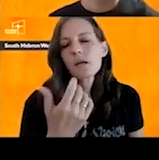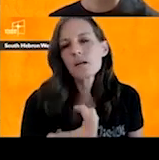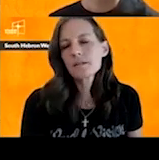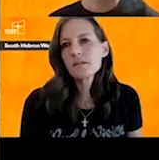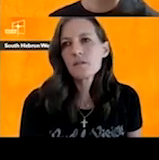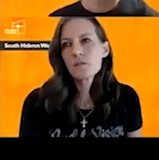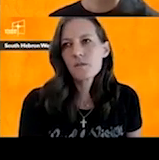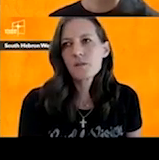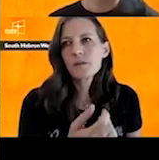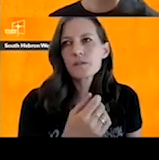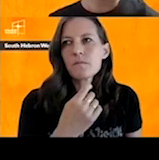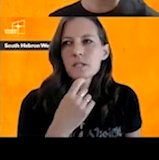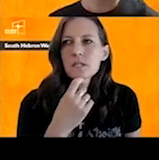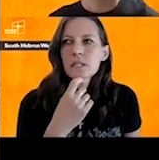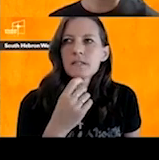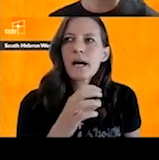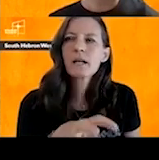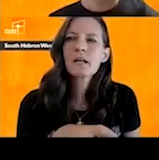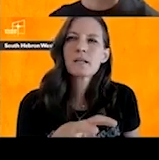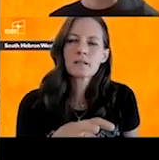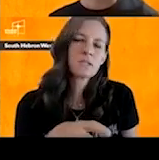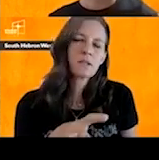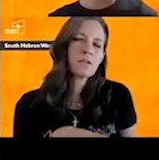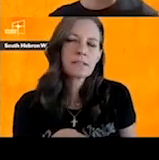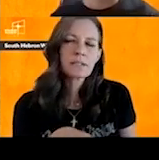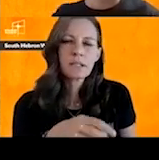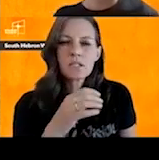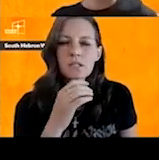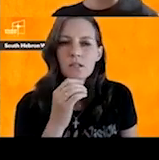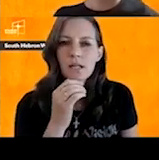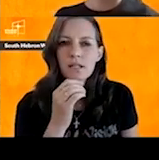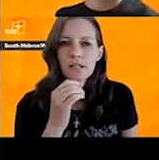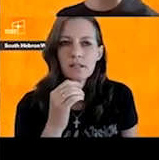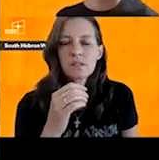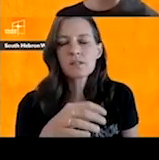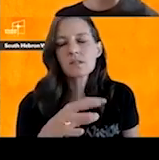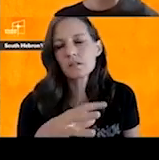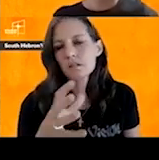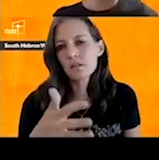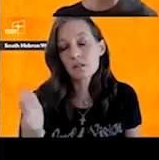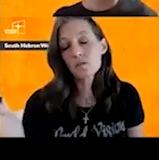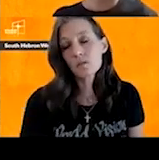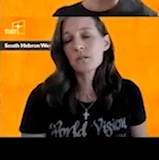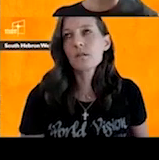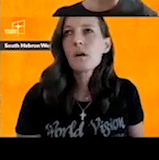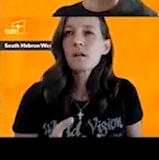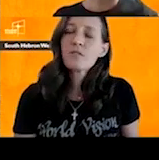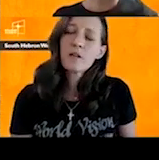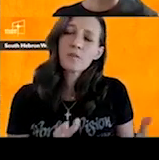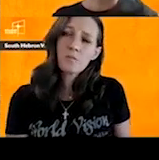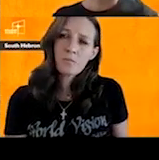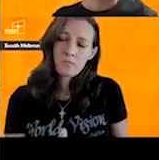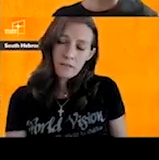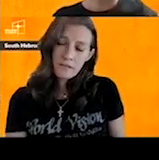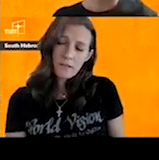thing about Area C, which Faith also mentioned, is that area is a particular designation, and it's substantially, it's a lot